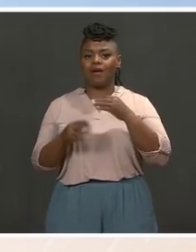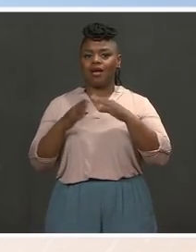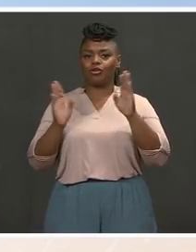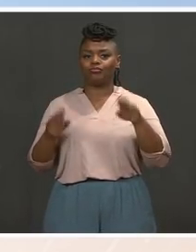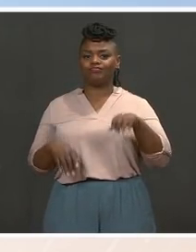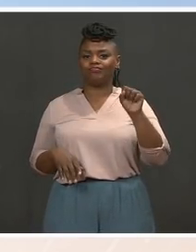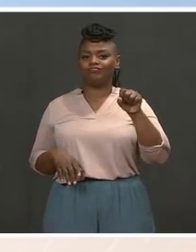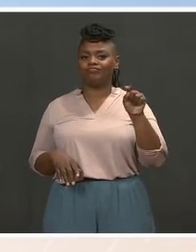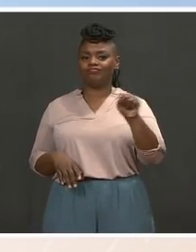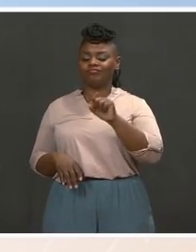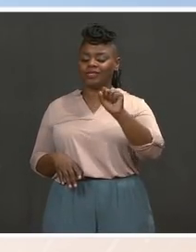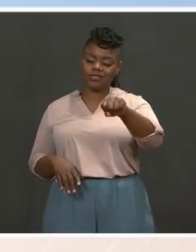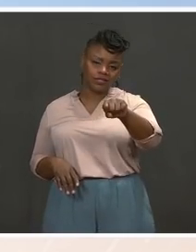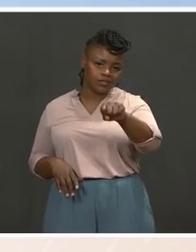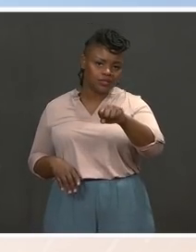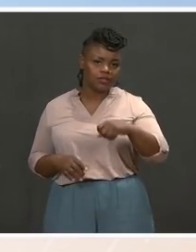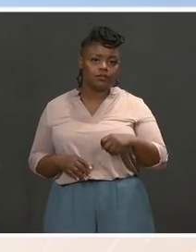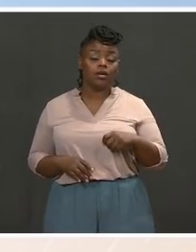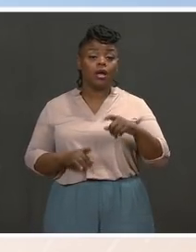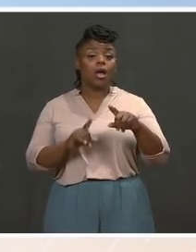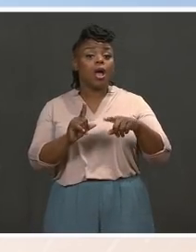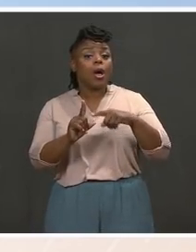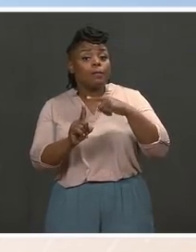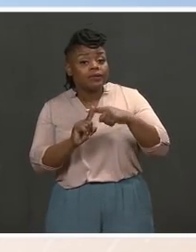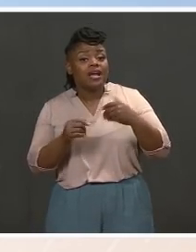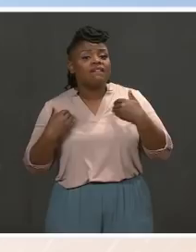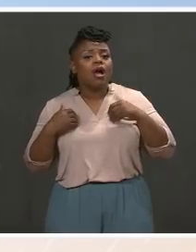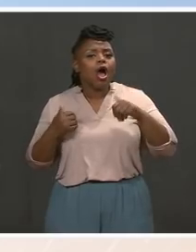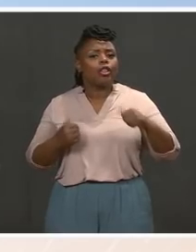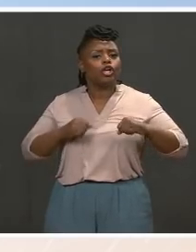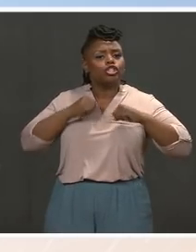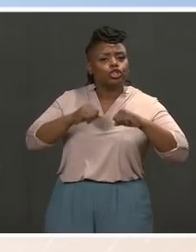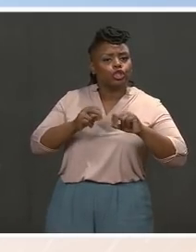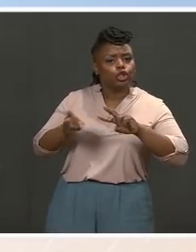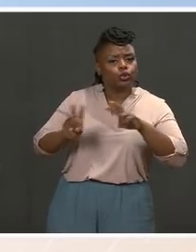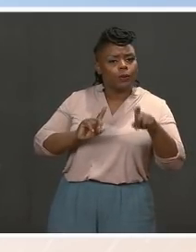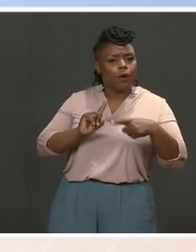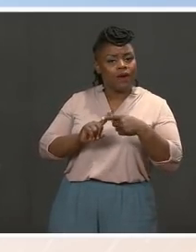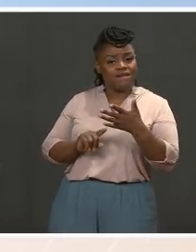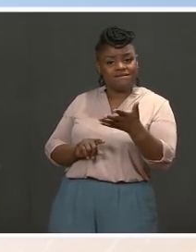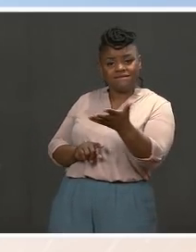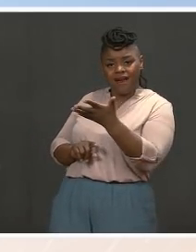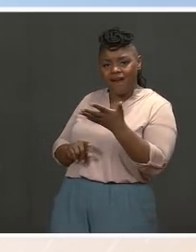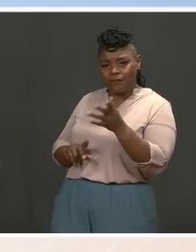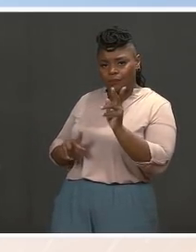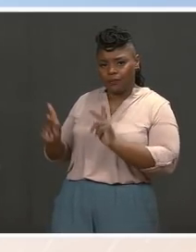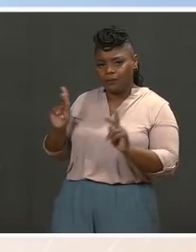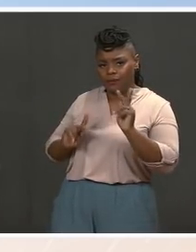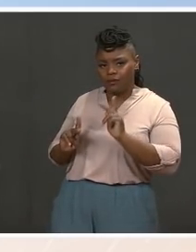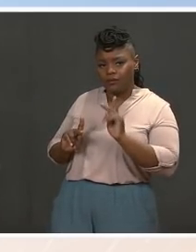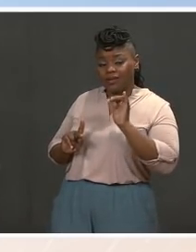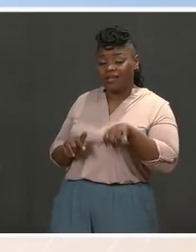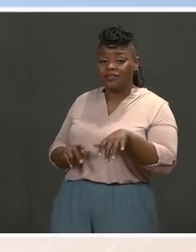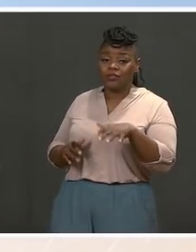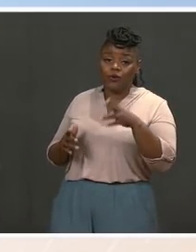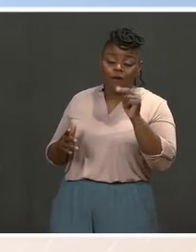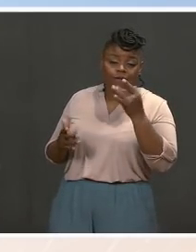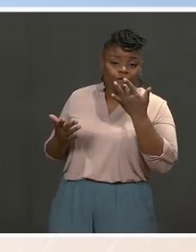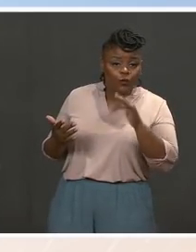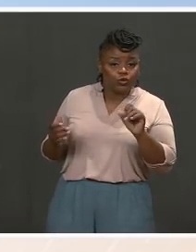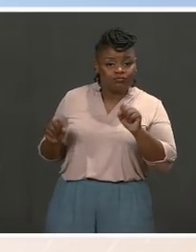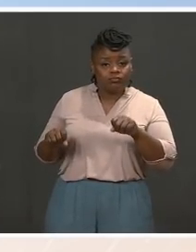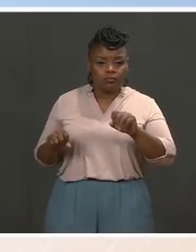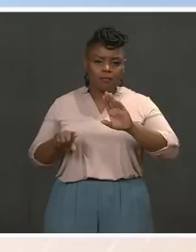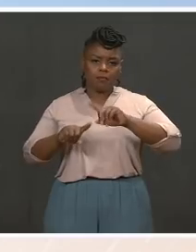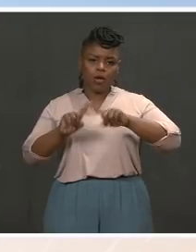security issues that were raised. And, you know, that's an unfortunate conclusion, of course. But what we tried to do